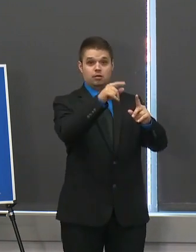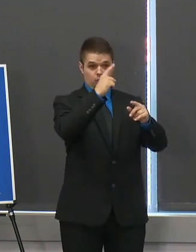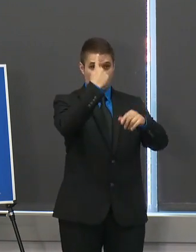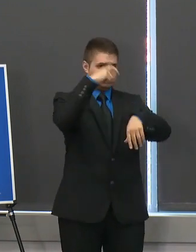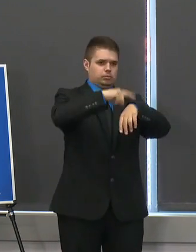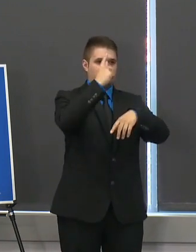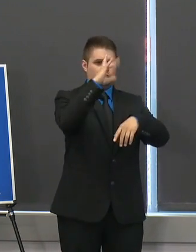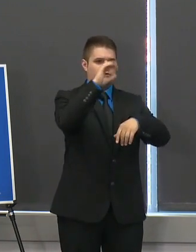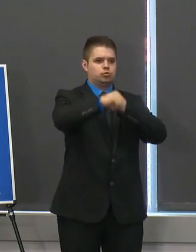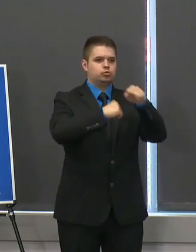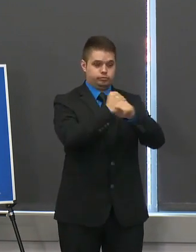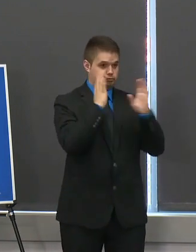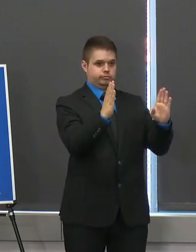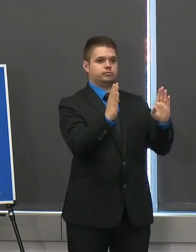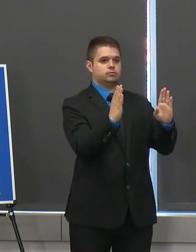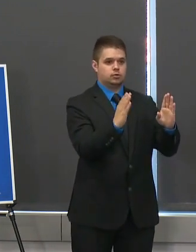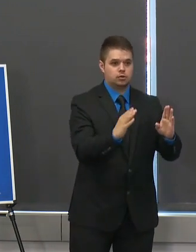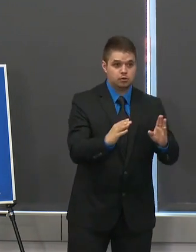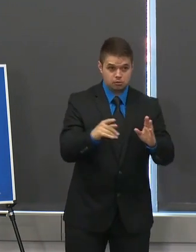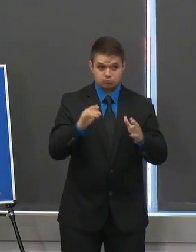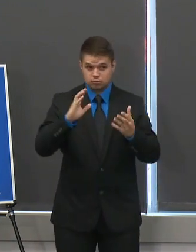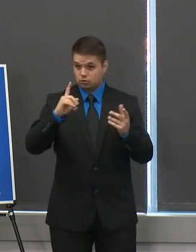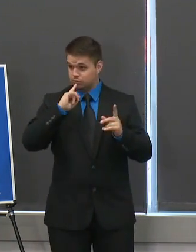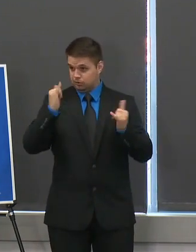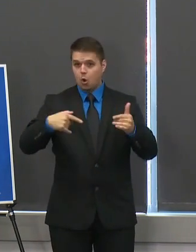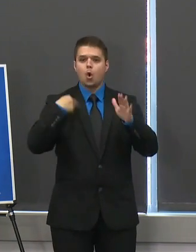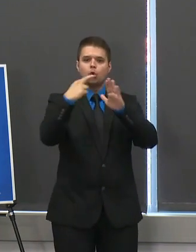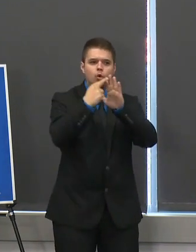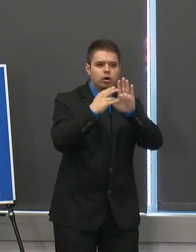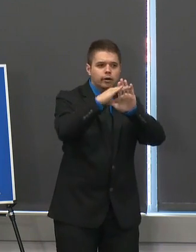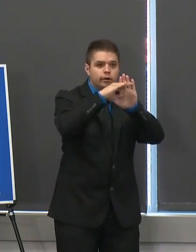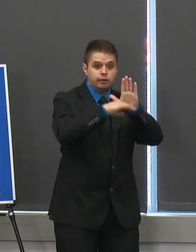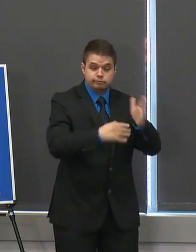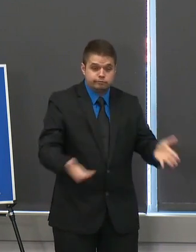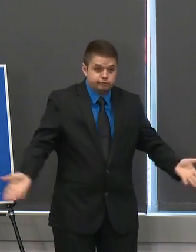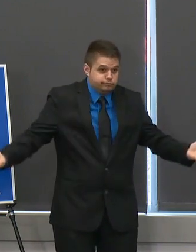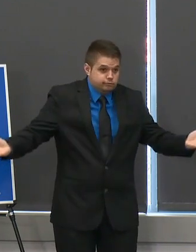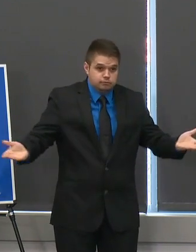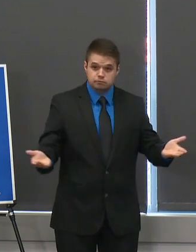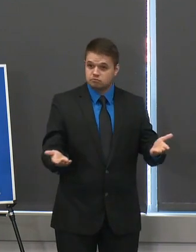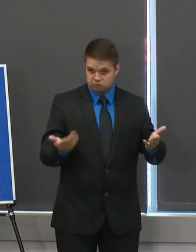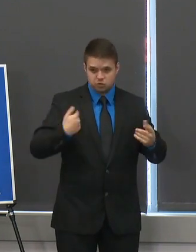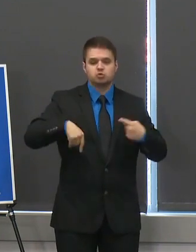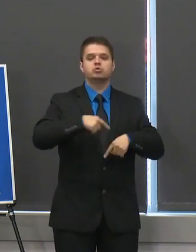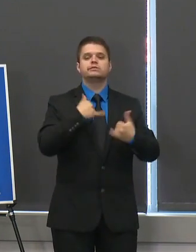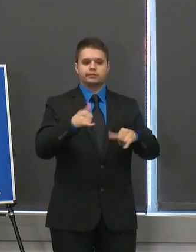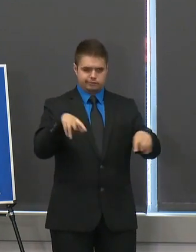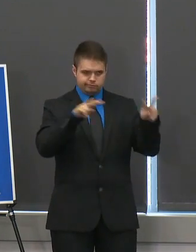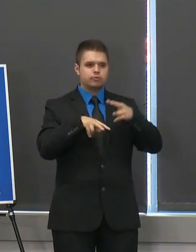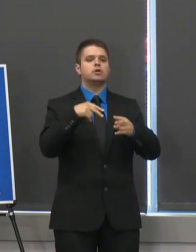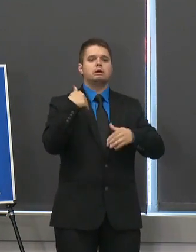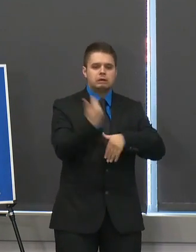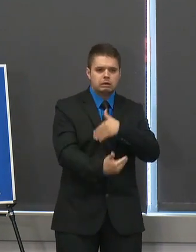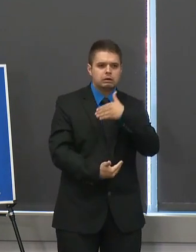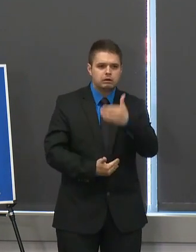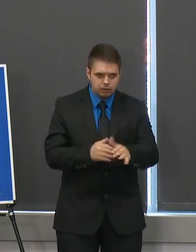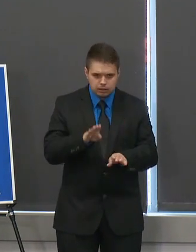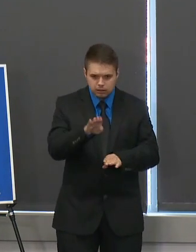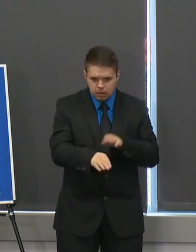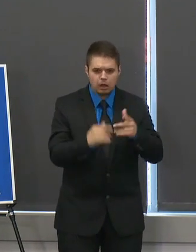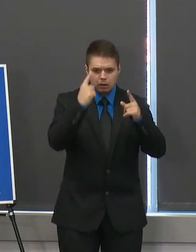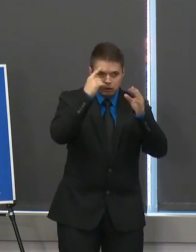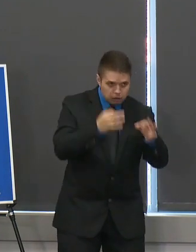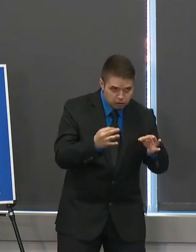is no complete woe book for this disease we're learning as we go making informed decisions based on best practices